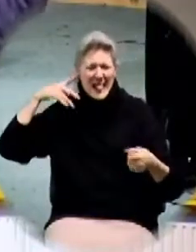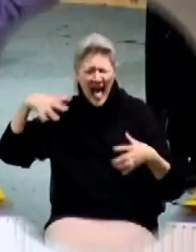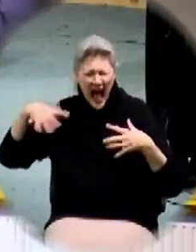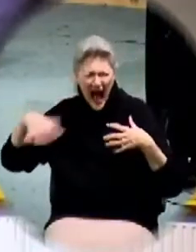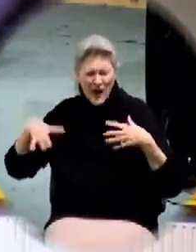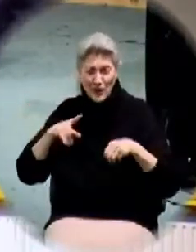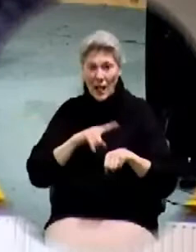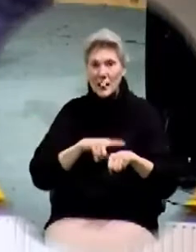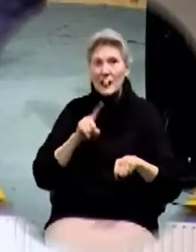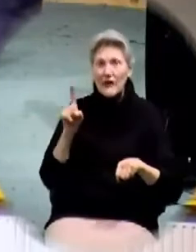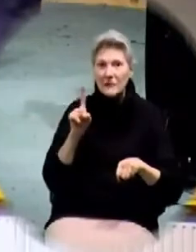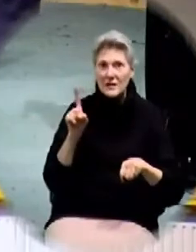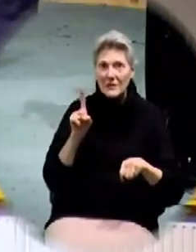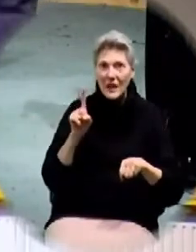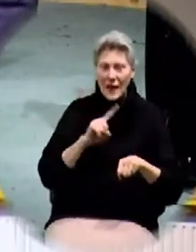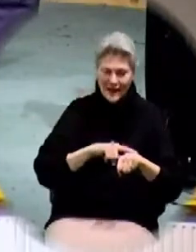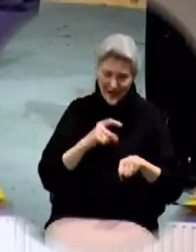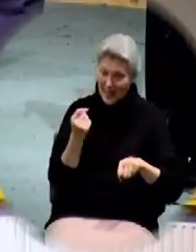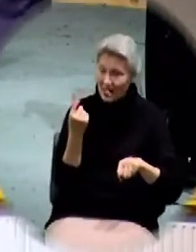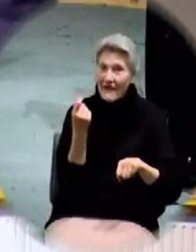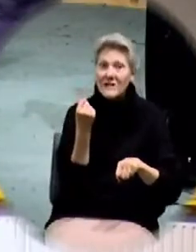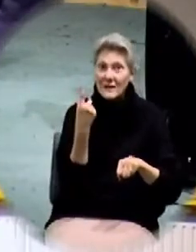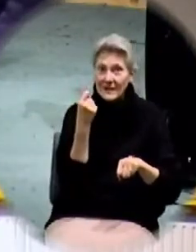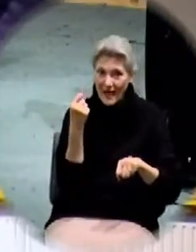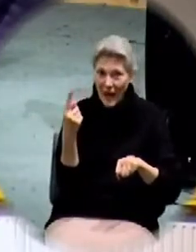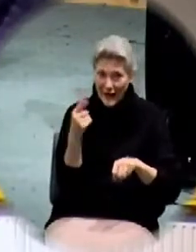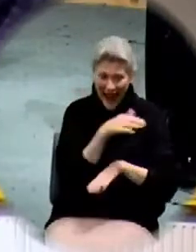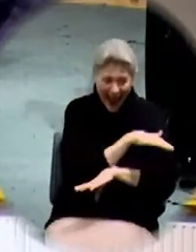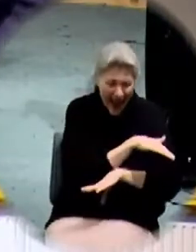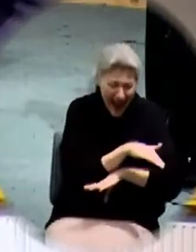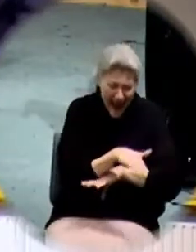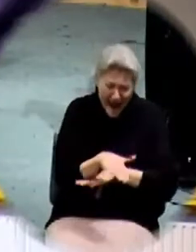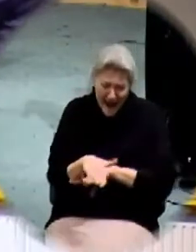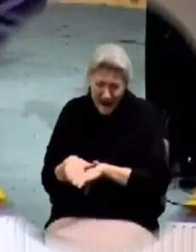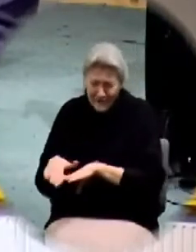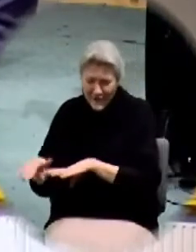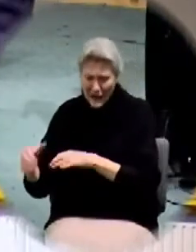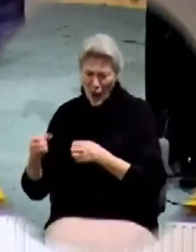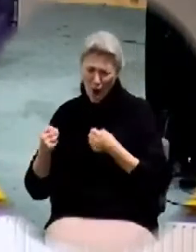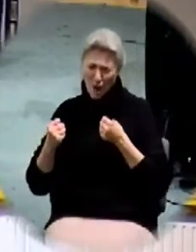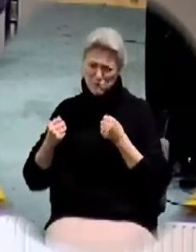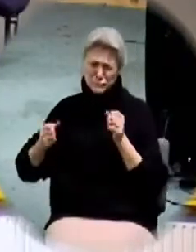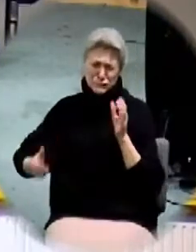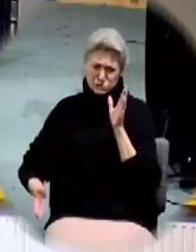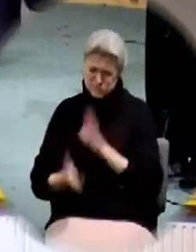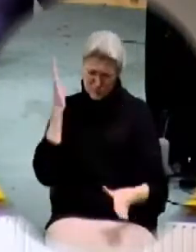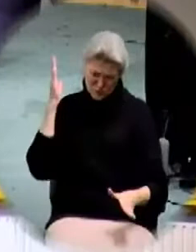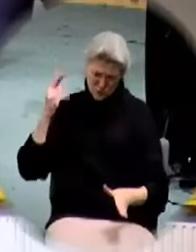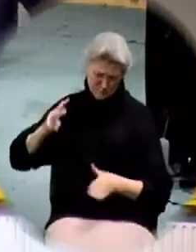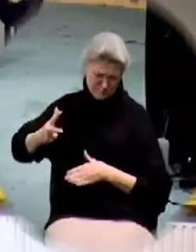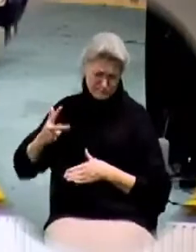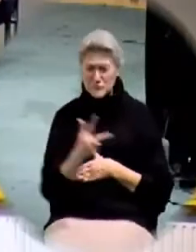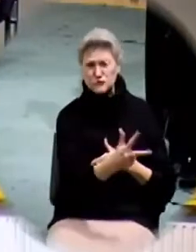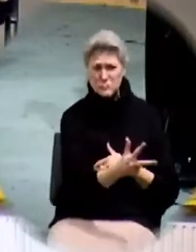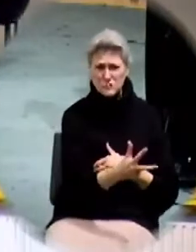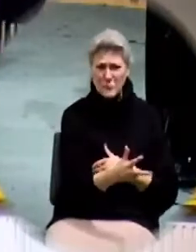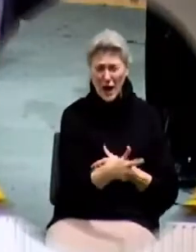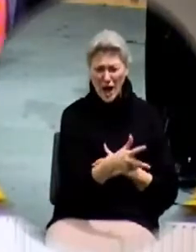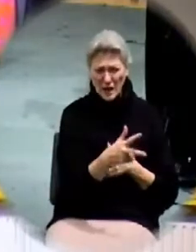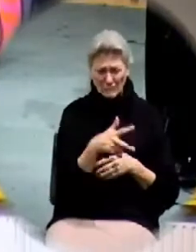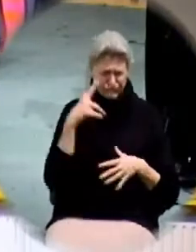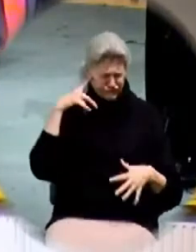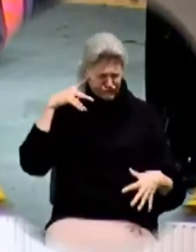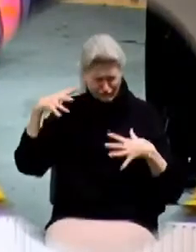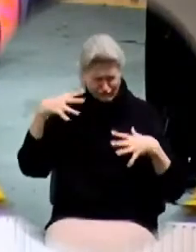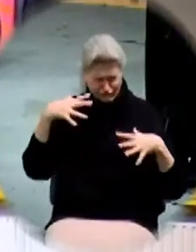11 o'clock. And he doesn't just drive down there easy, brother Batcher. I mean, he's going like 45 miles an hour down